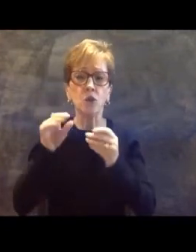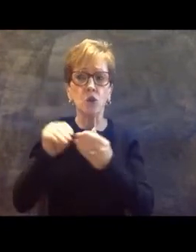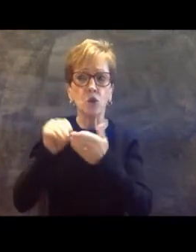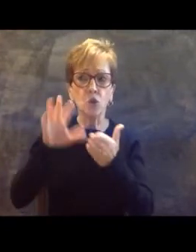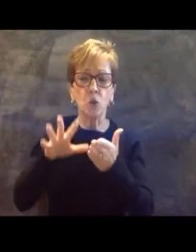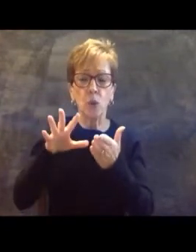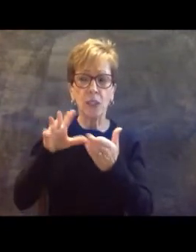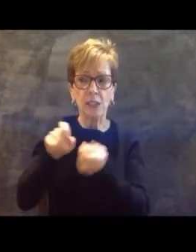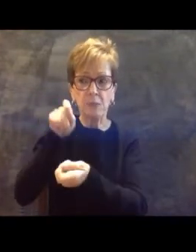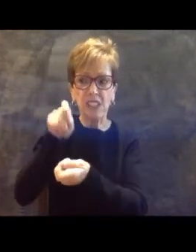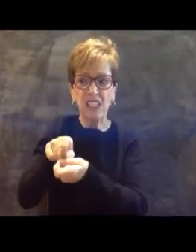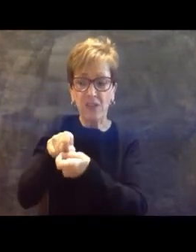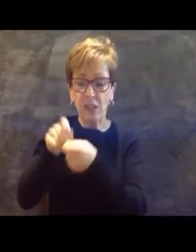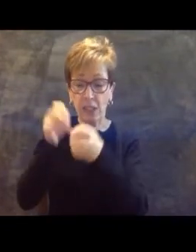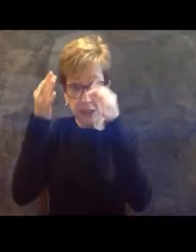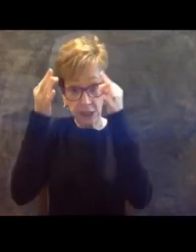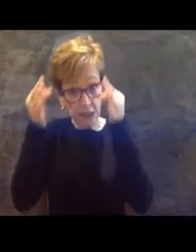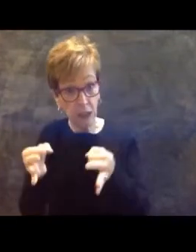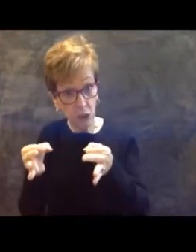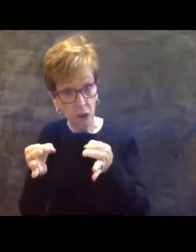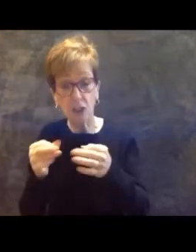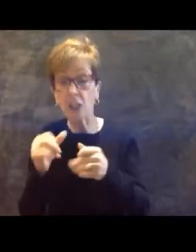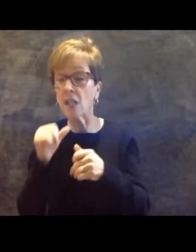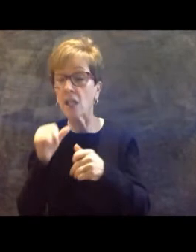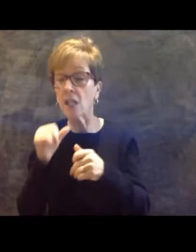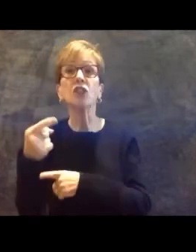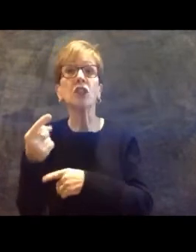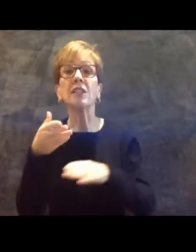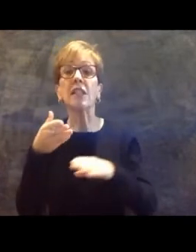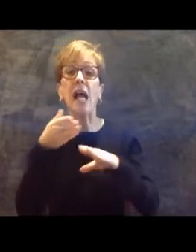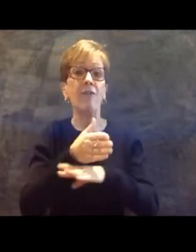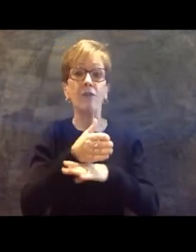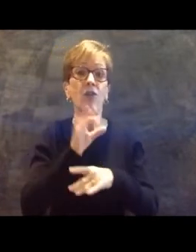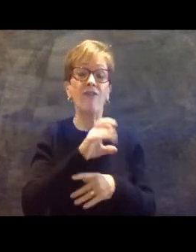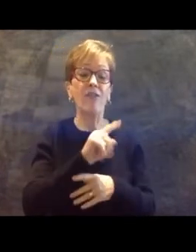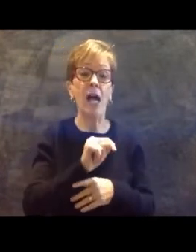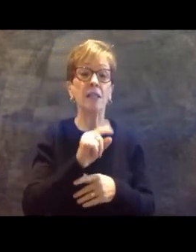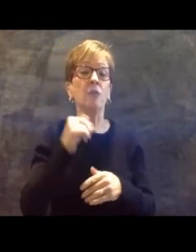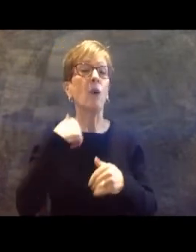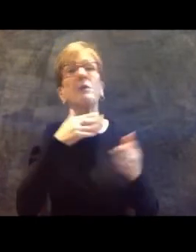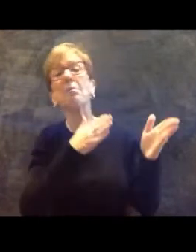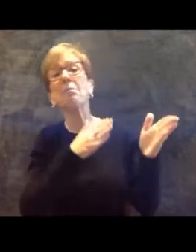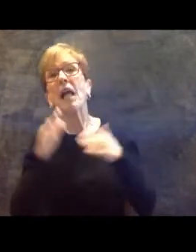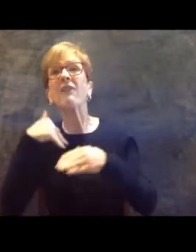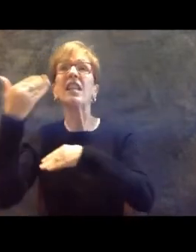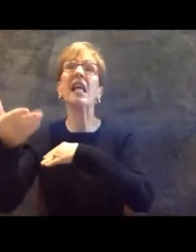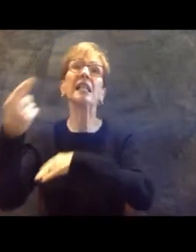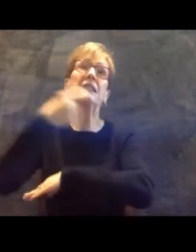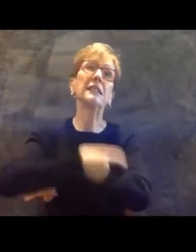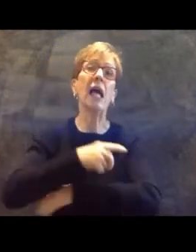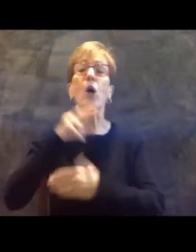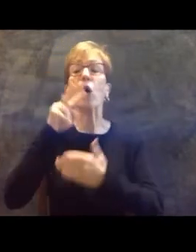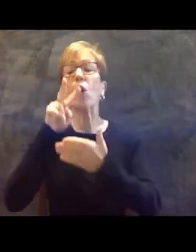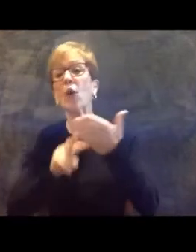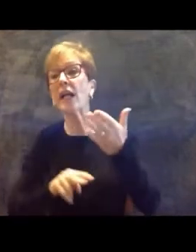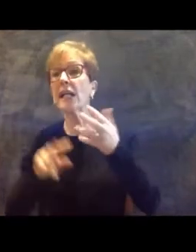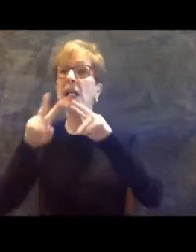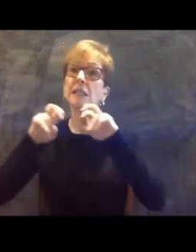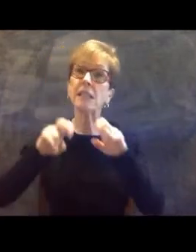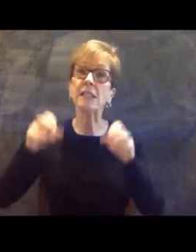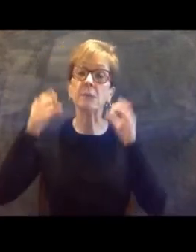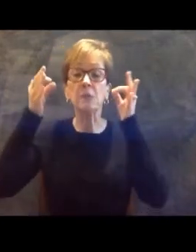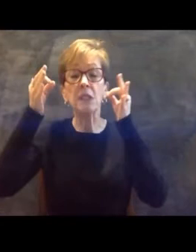not just after the fact when I was planning for the next day's instruction or reading assessment data and making decisions about